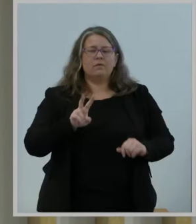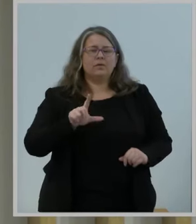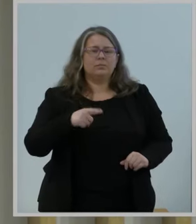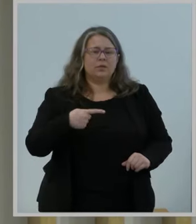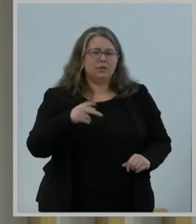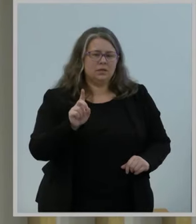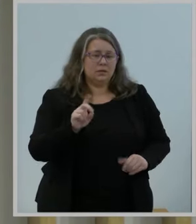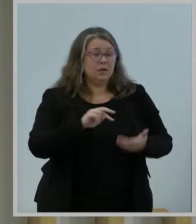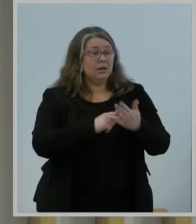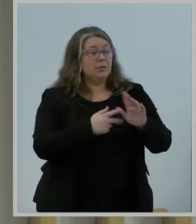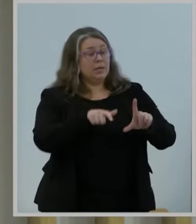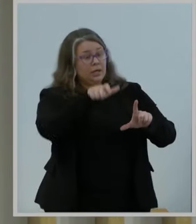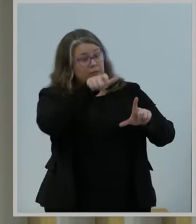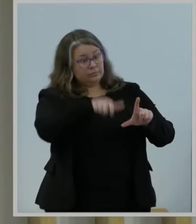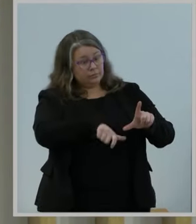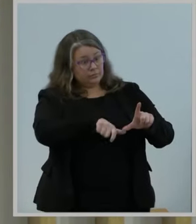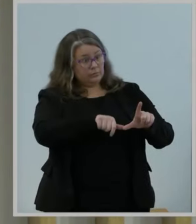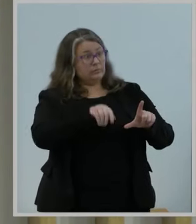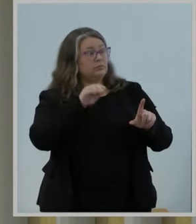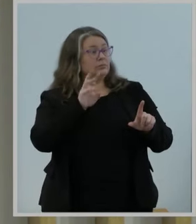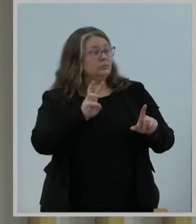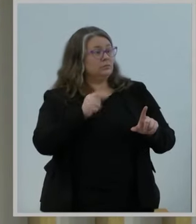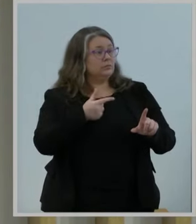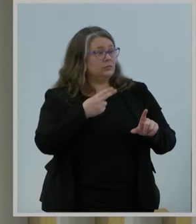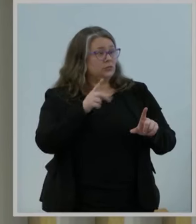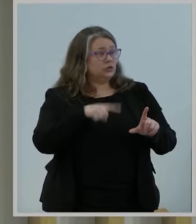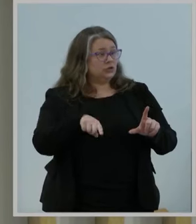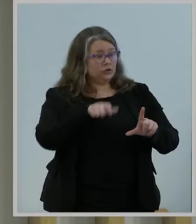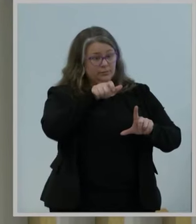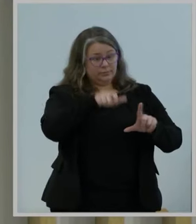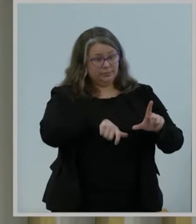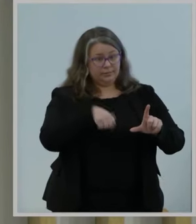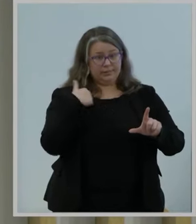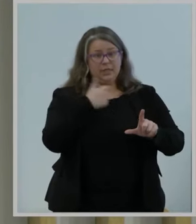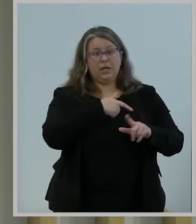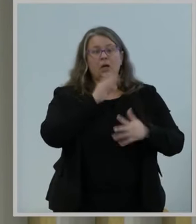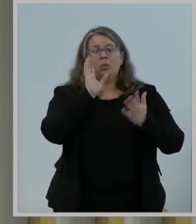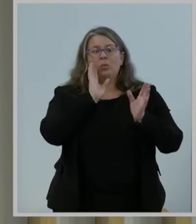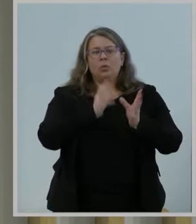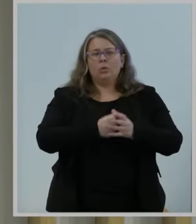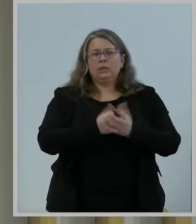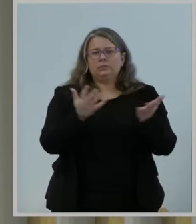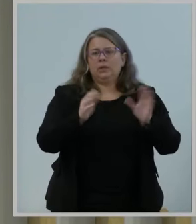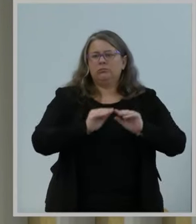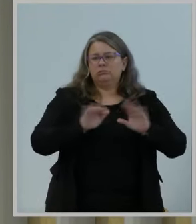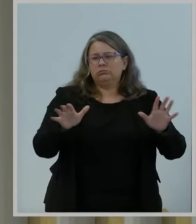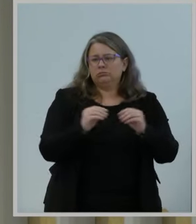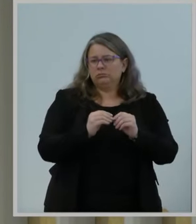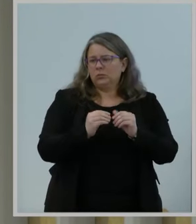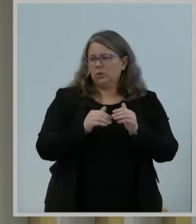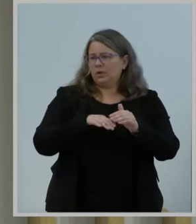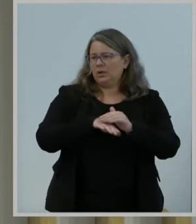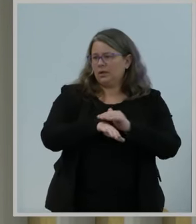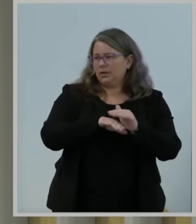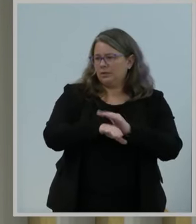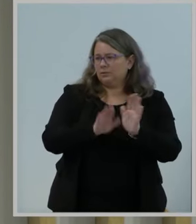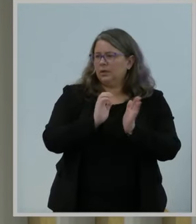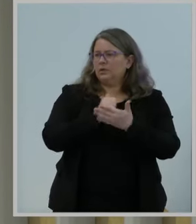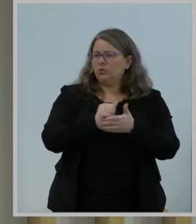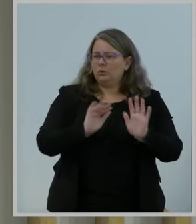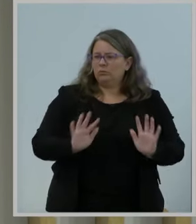gigahertz band to help jumpstart the next generation of unlicensed wireless devices, so get ready.